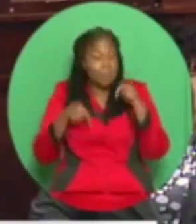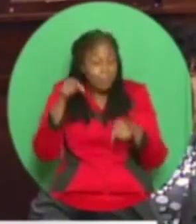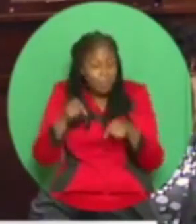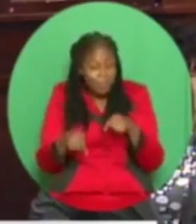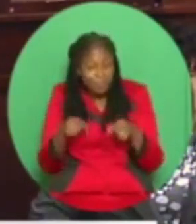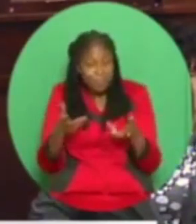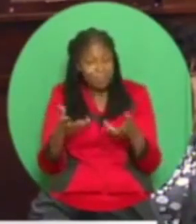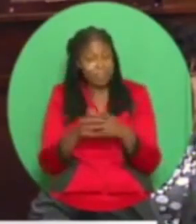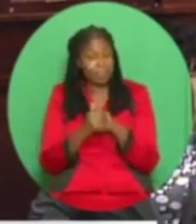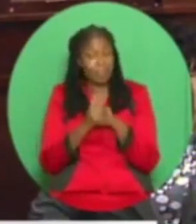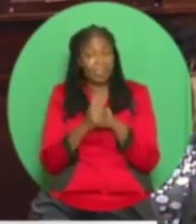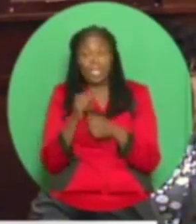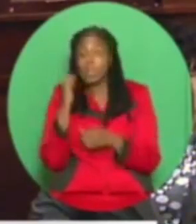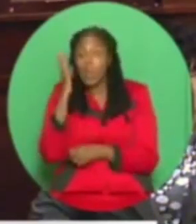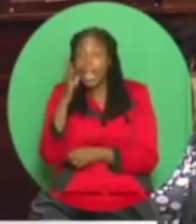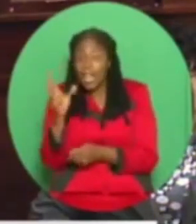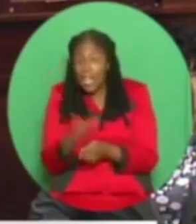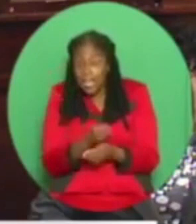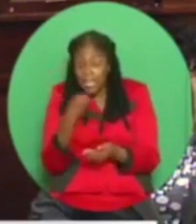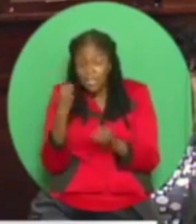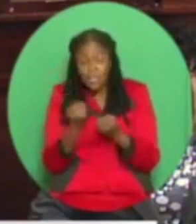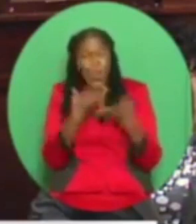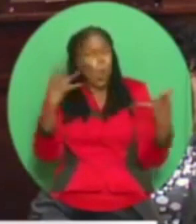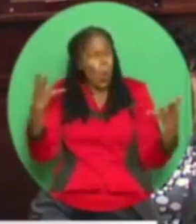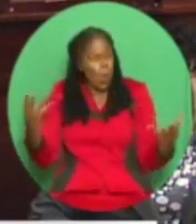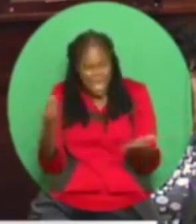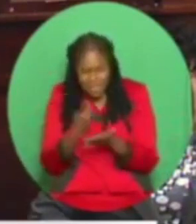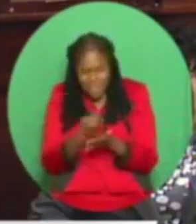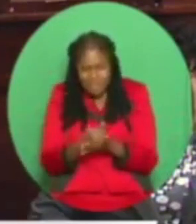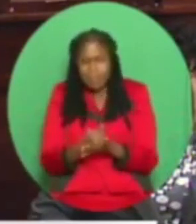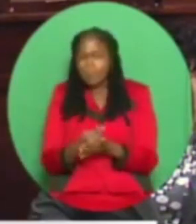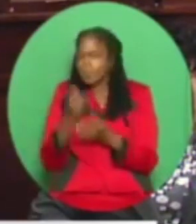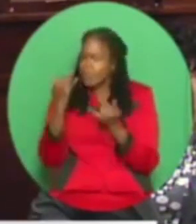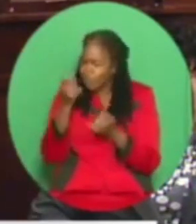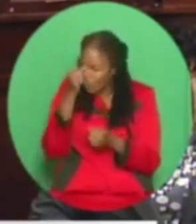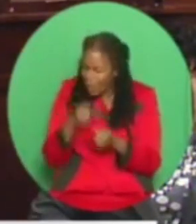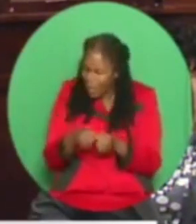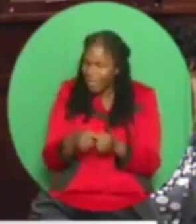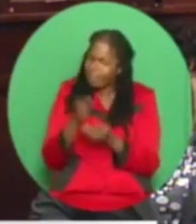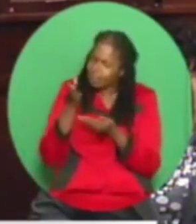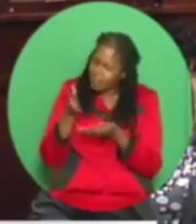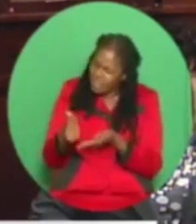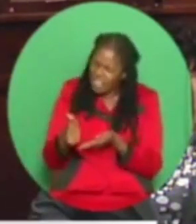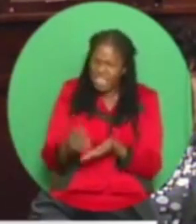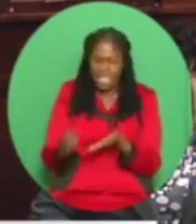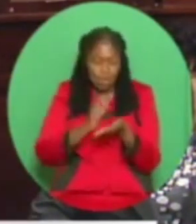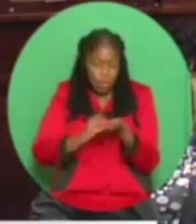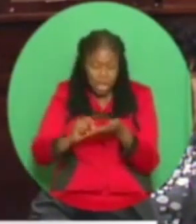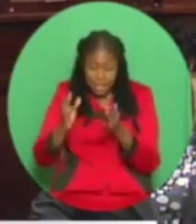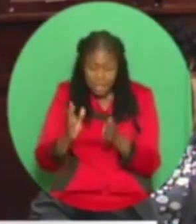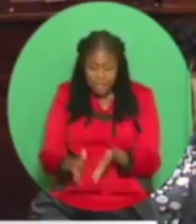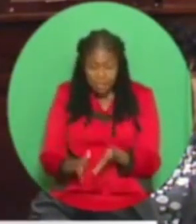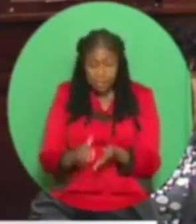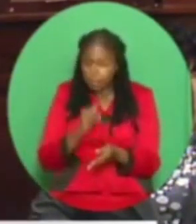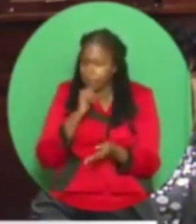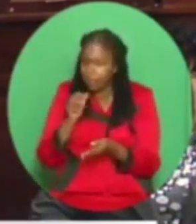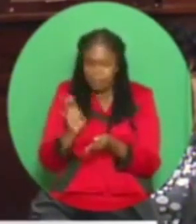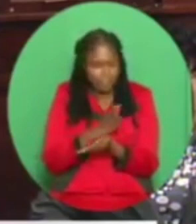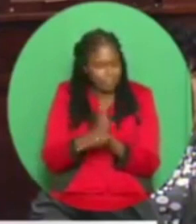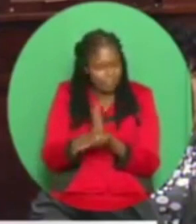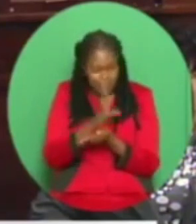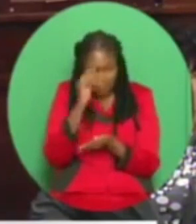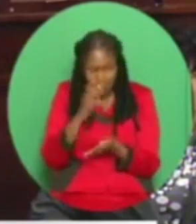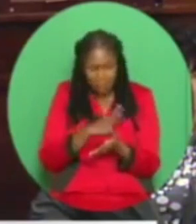This person is involved, is a writer, is an author. He's not a businessman of anything we know, but is an author